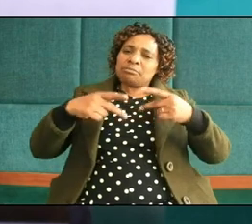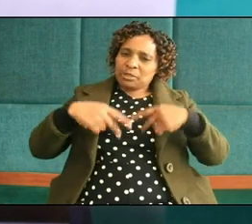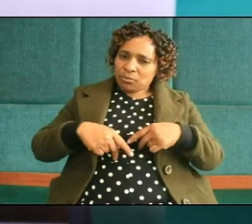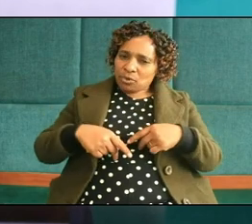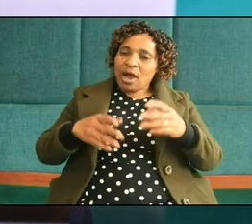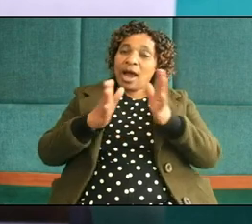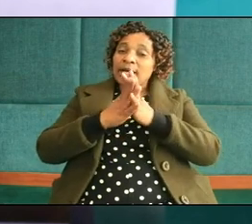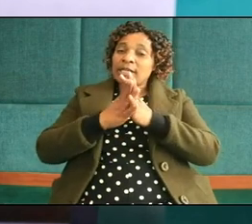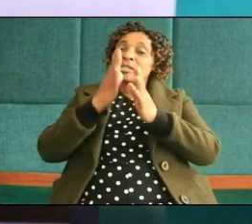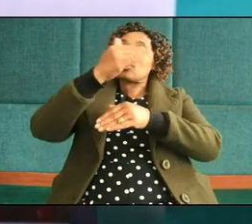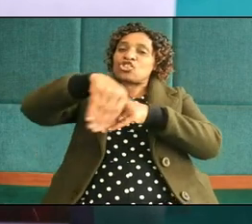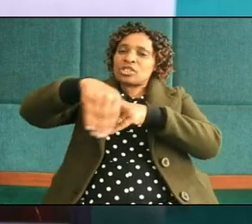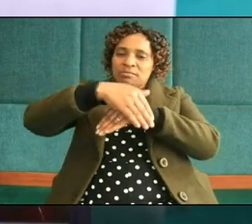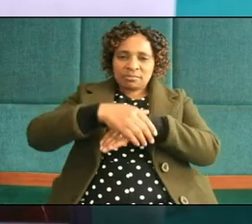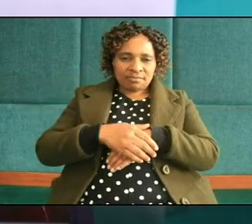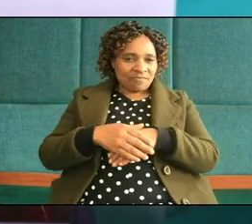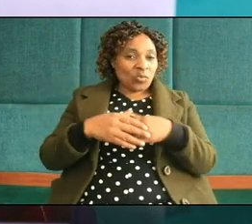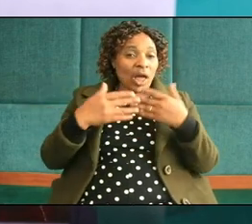sheep wow